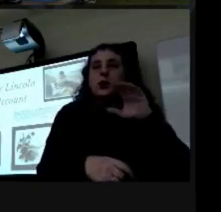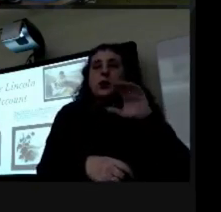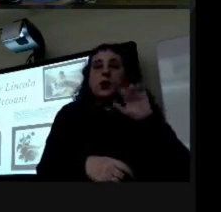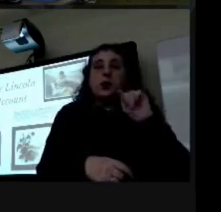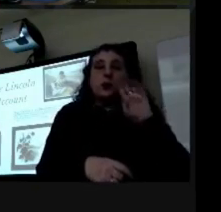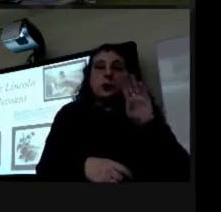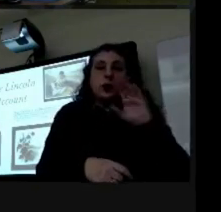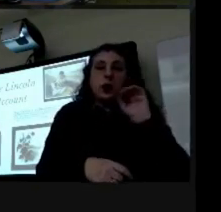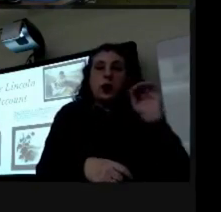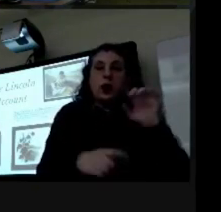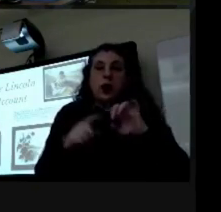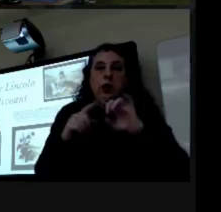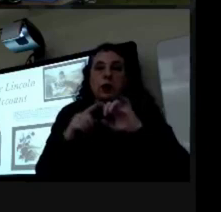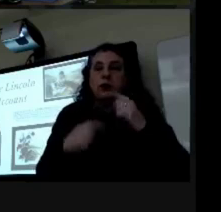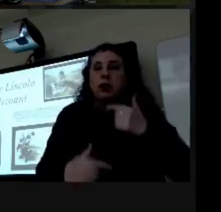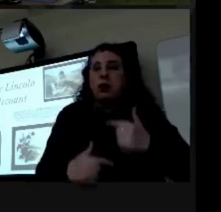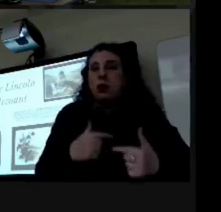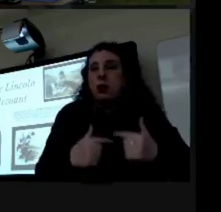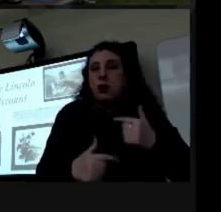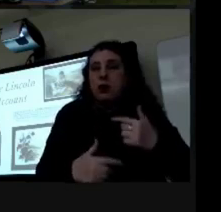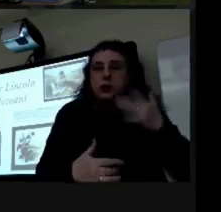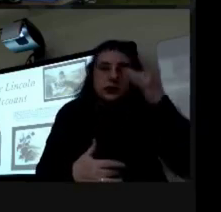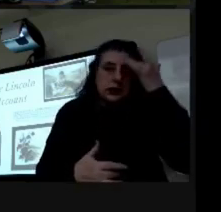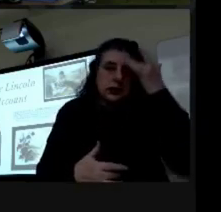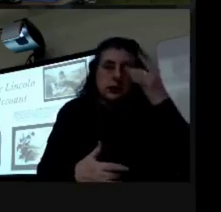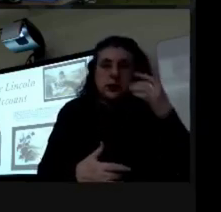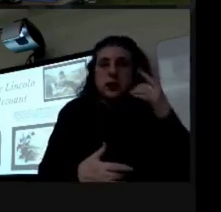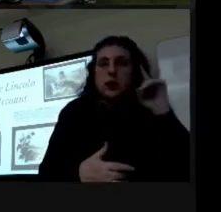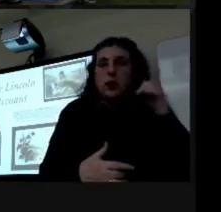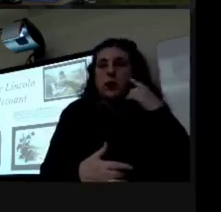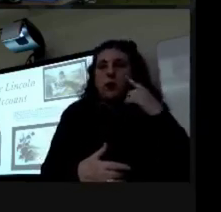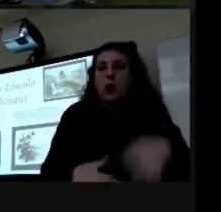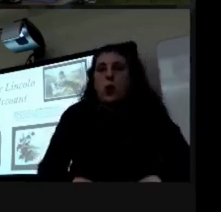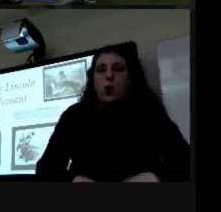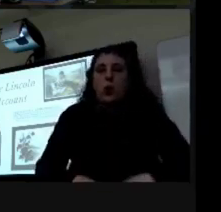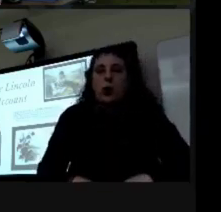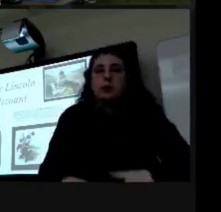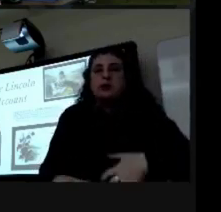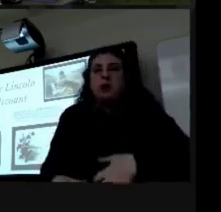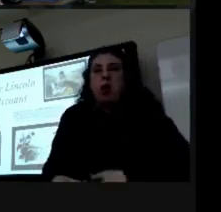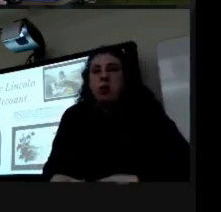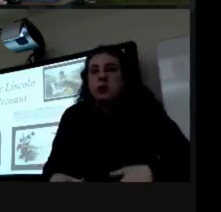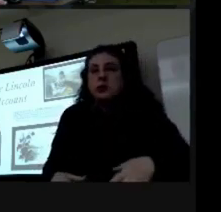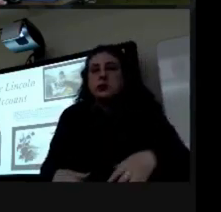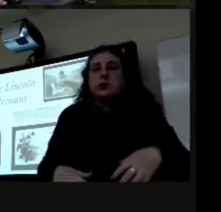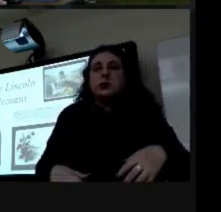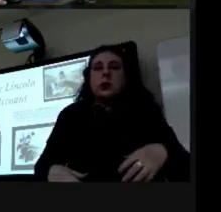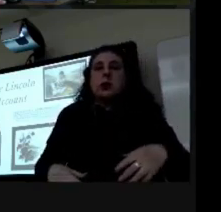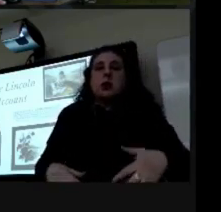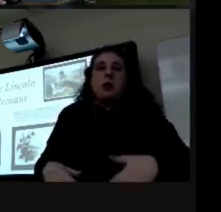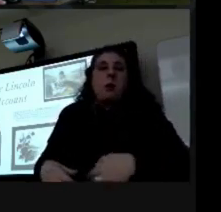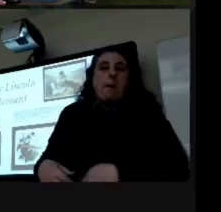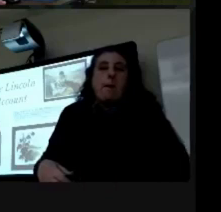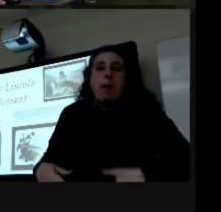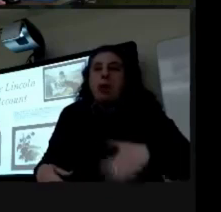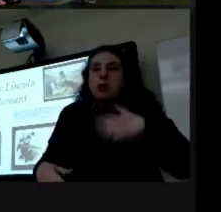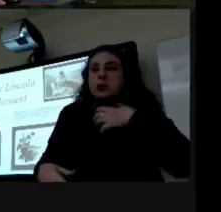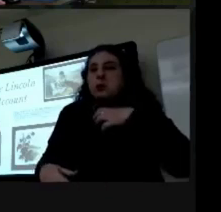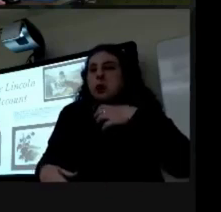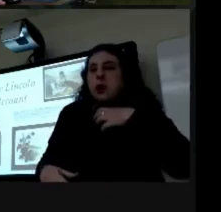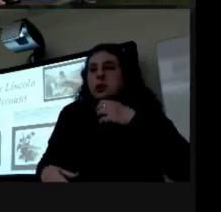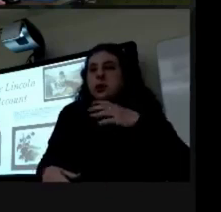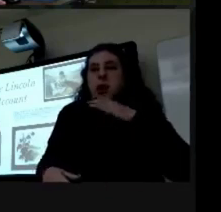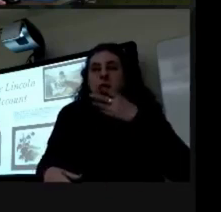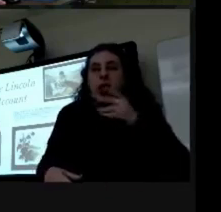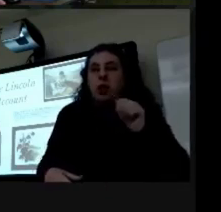diarrhea and dysentery so there is also one other thing that was purchased that caused some controversy a few years ago